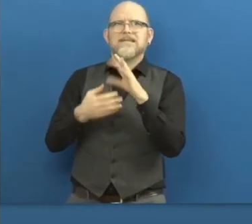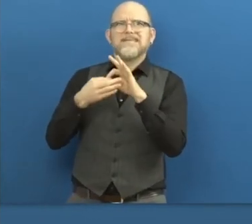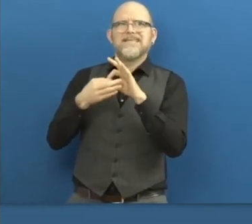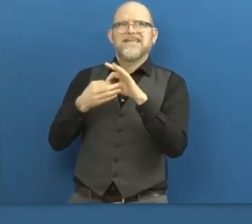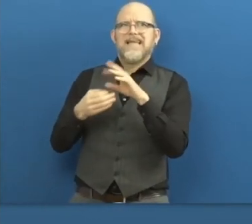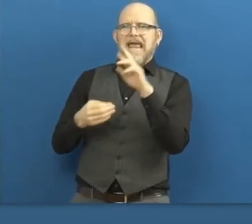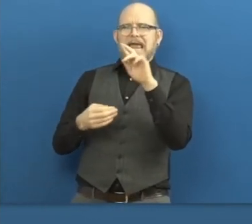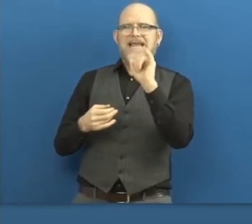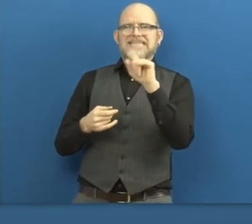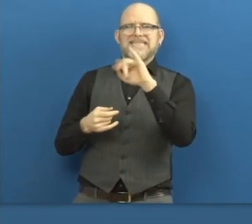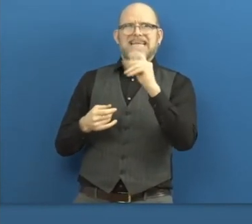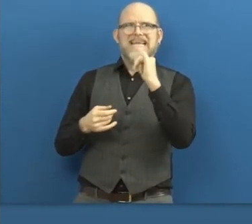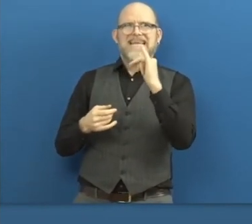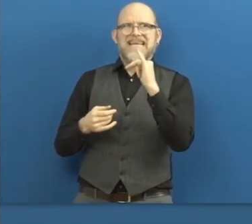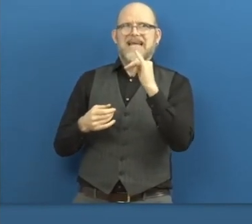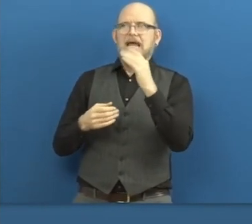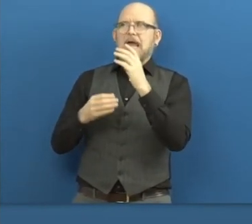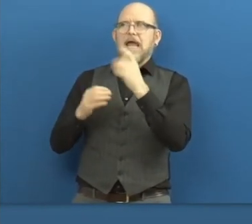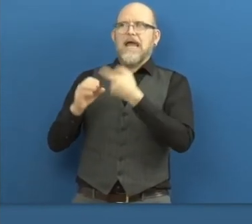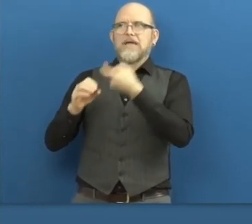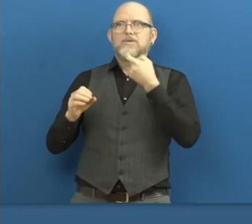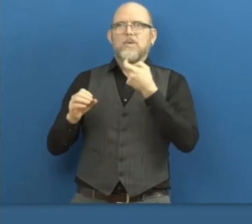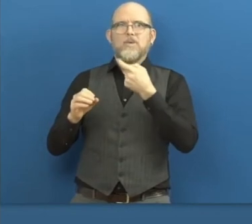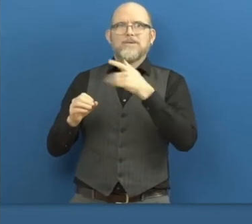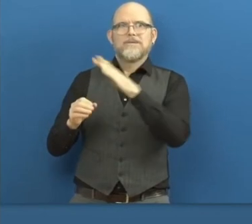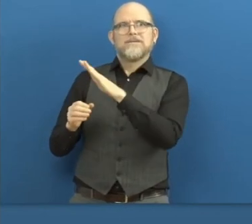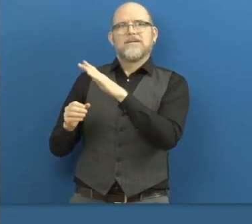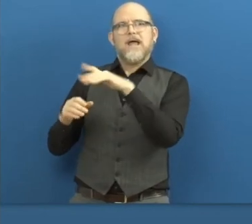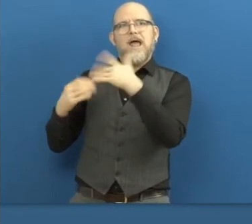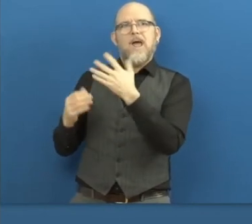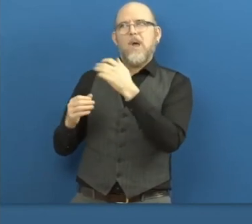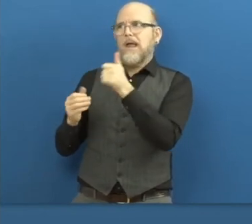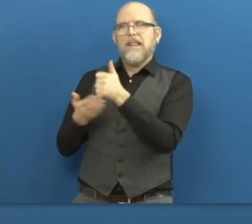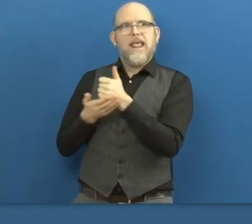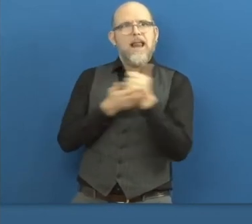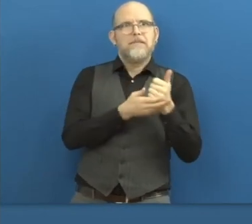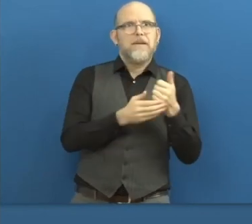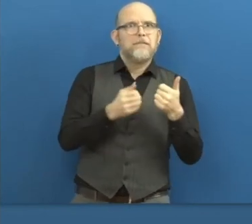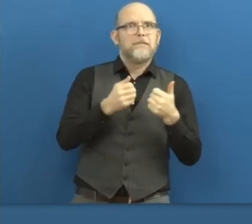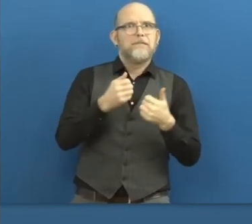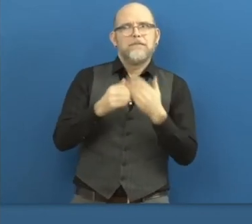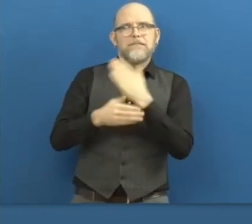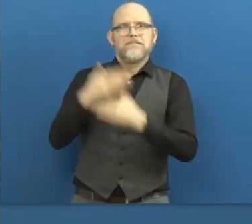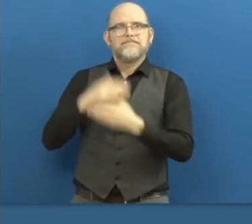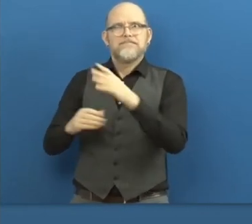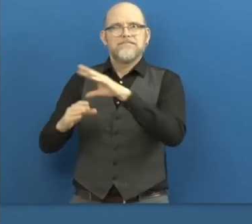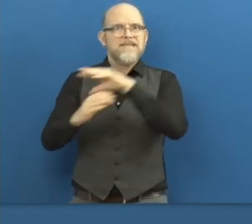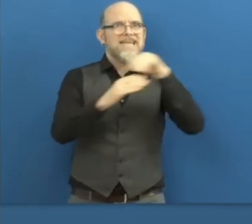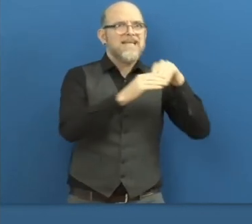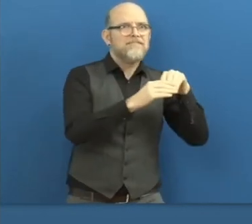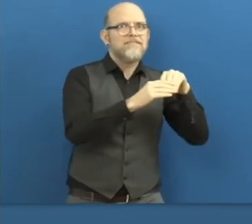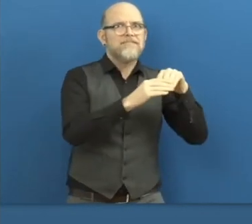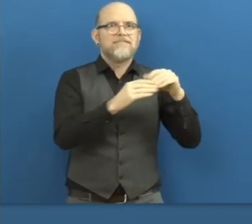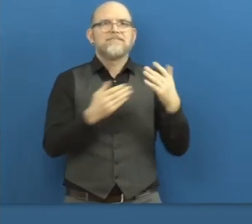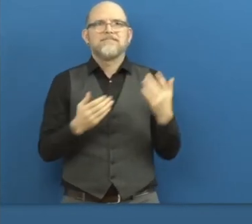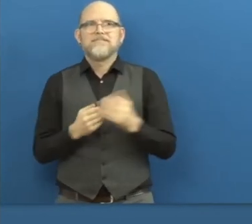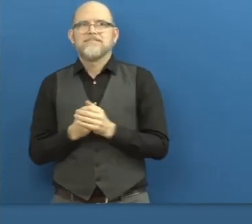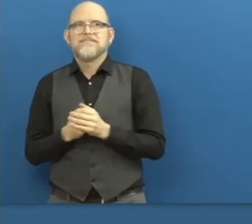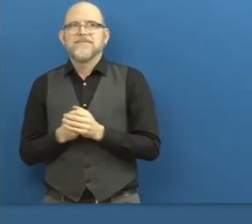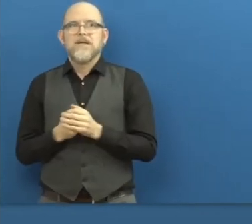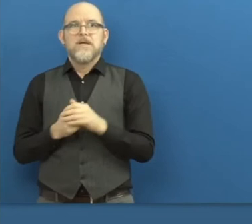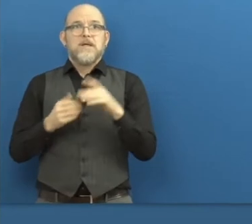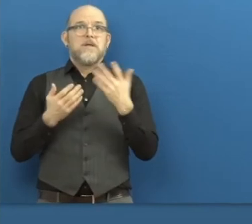be able to serve persons with disability from, from the end, from, from where we stand.